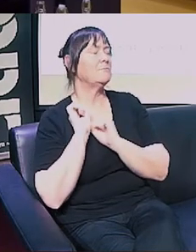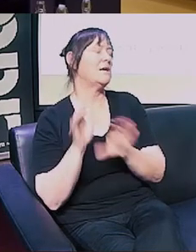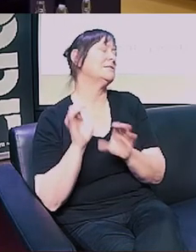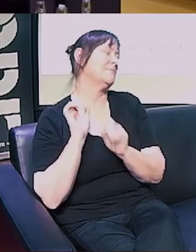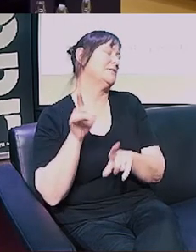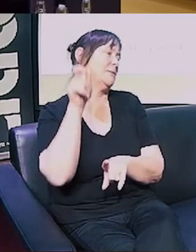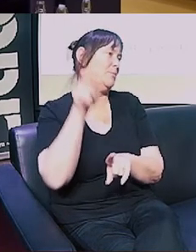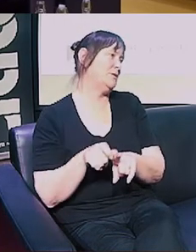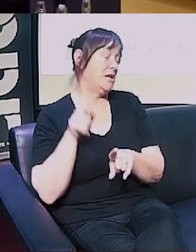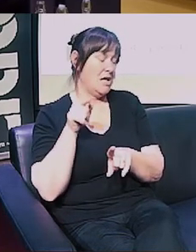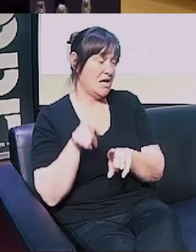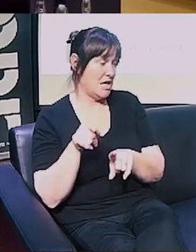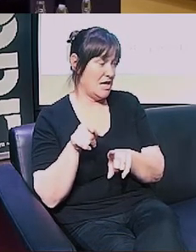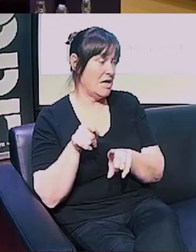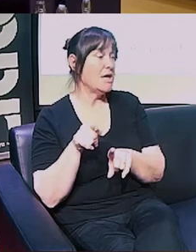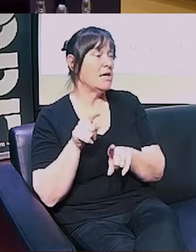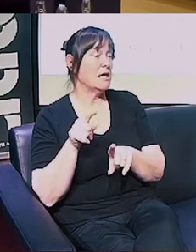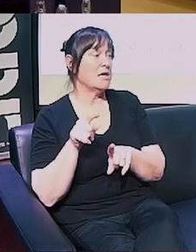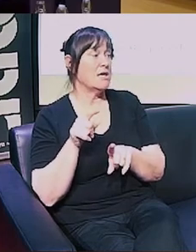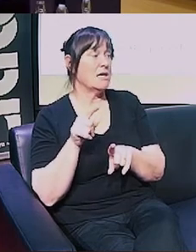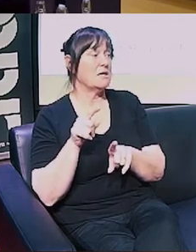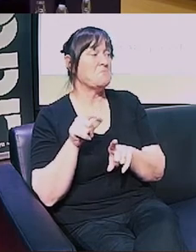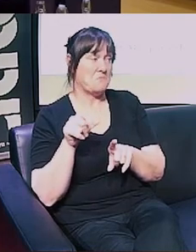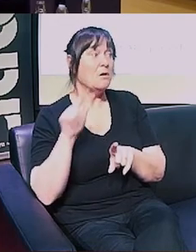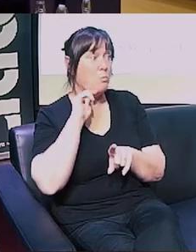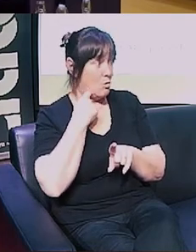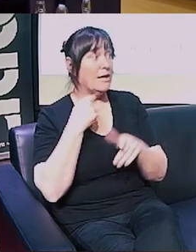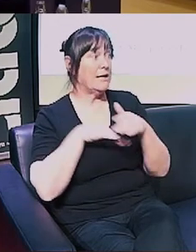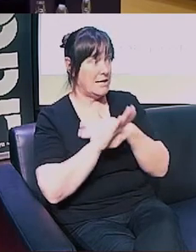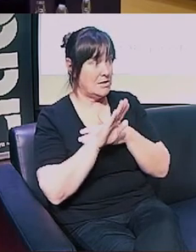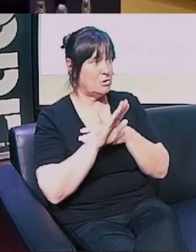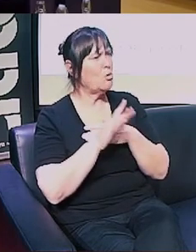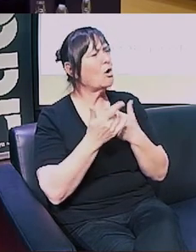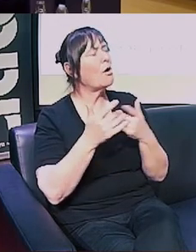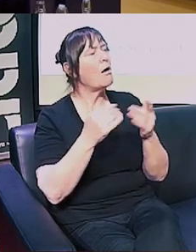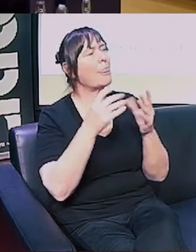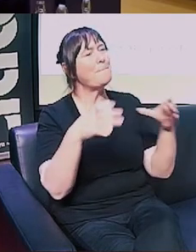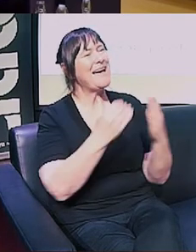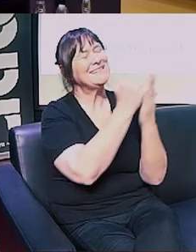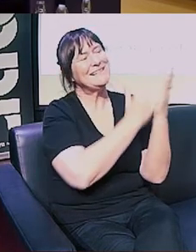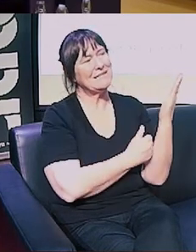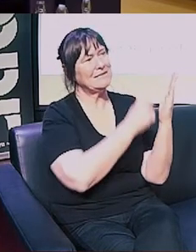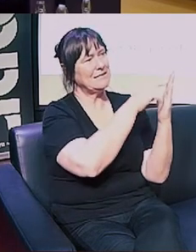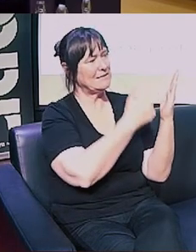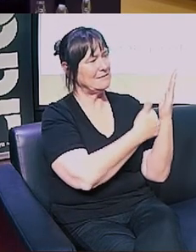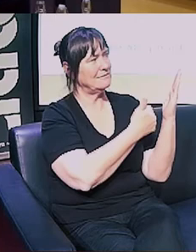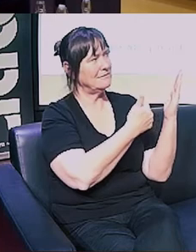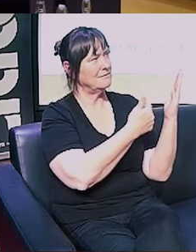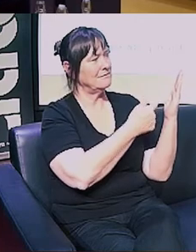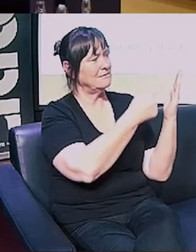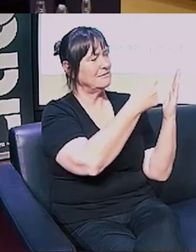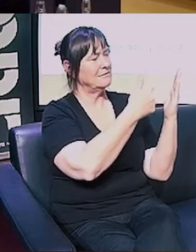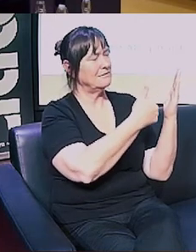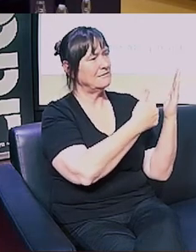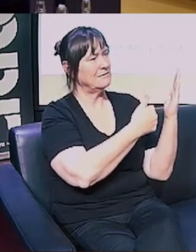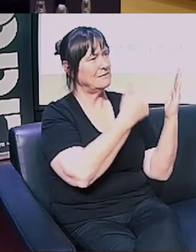and he will likely get into Parliament. He's a number, off the top of head, number seven, I think. Who's three and four, though? Three and